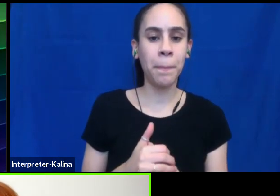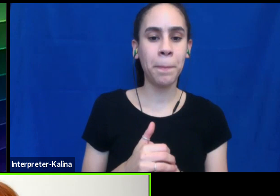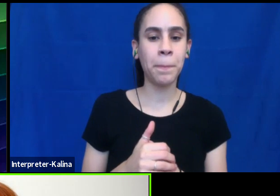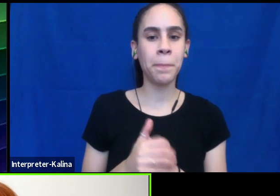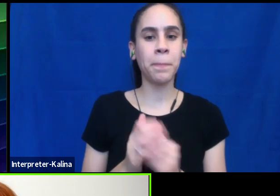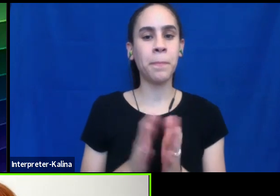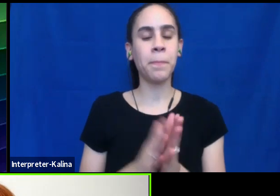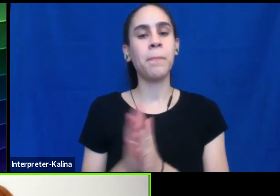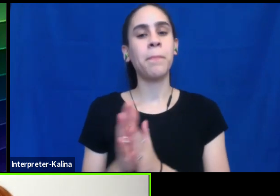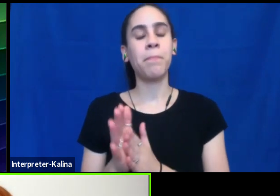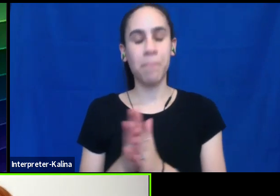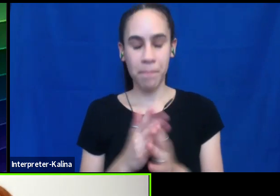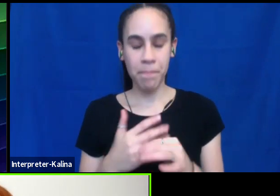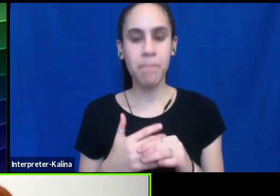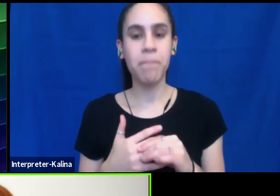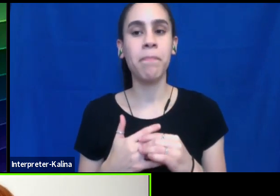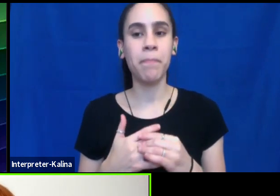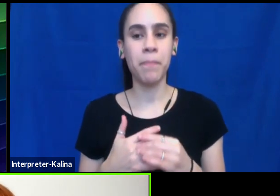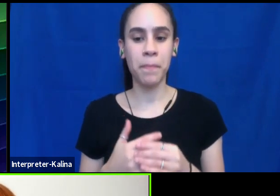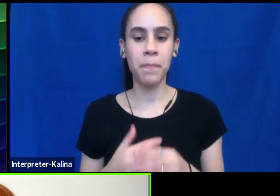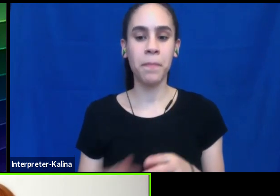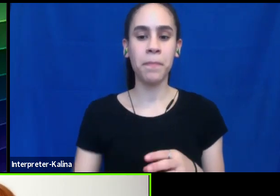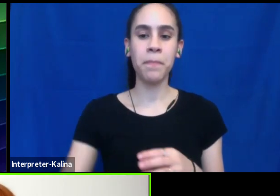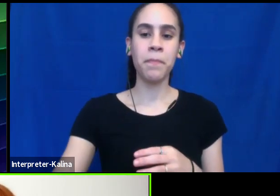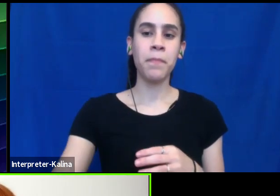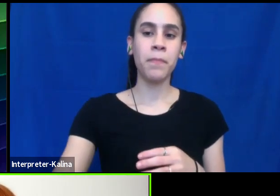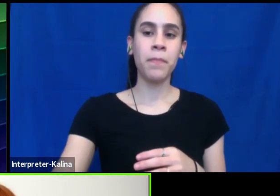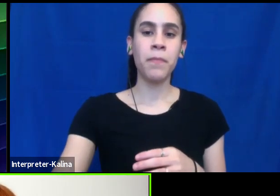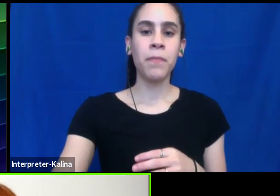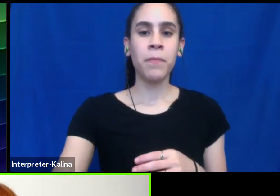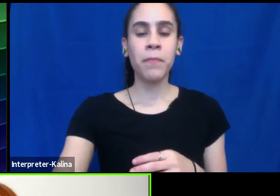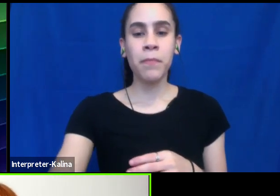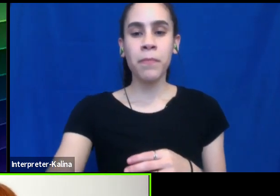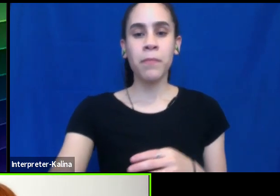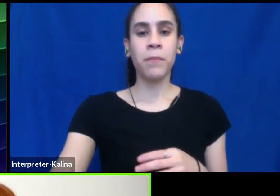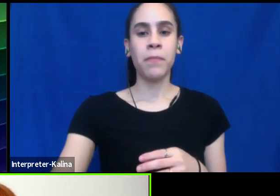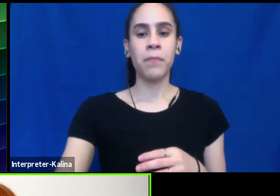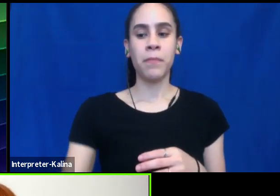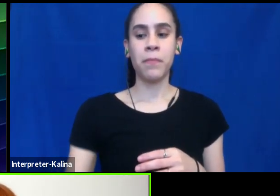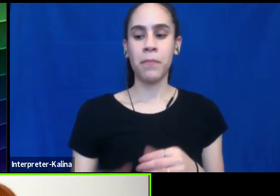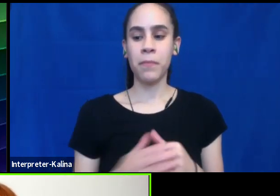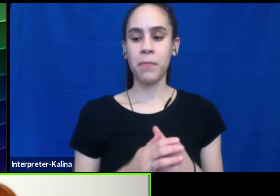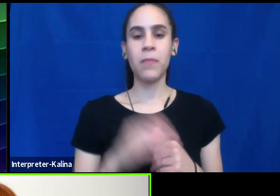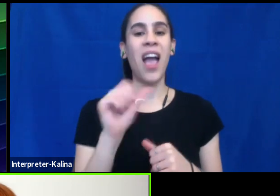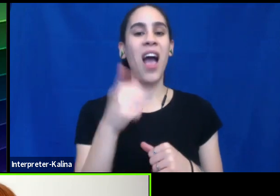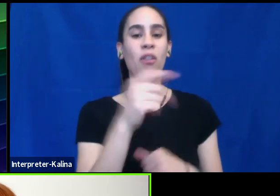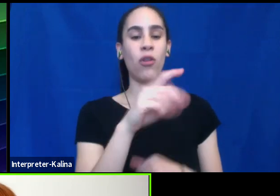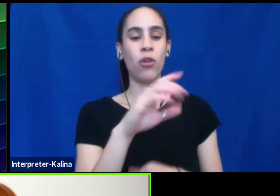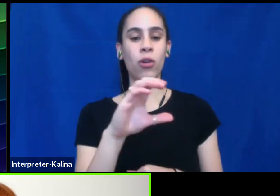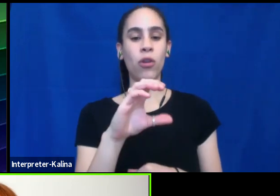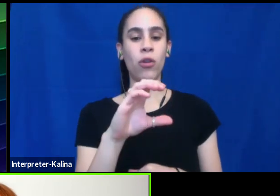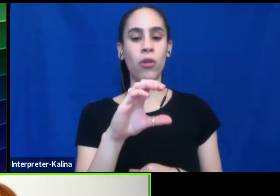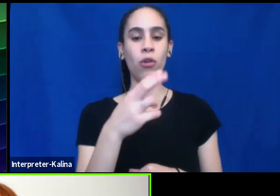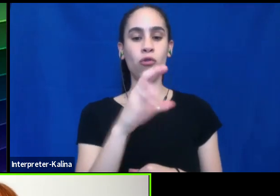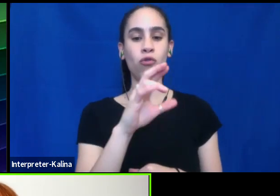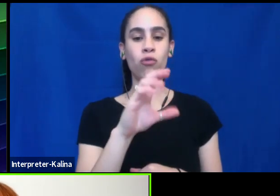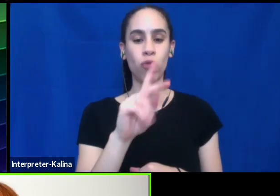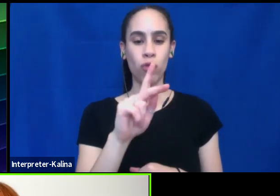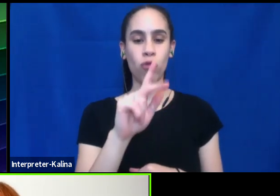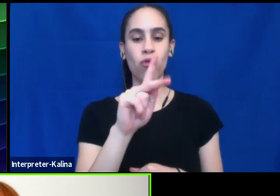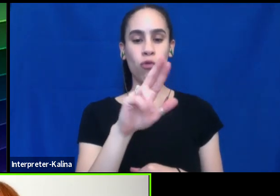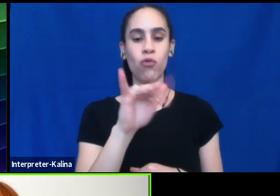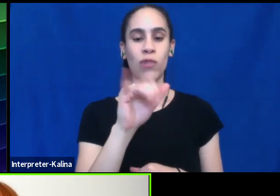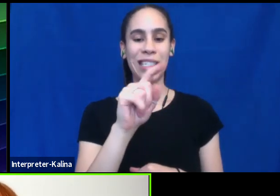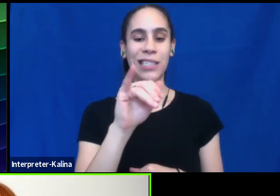uh, awesome. Um, we have another question from Christy. Uh, is it okay for people who are not from the LGBT community to use the word